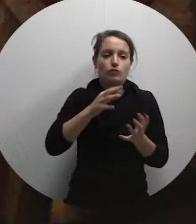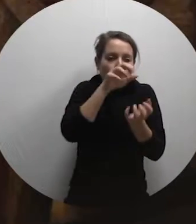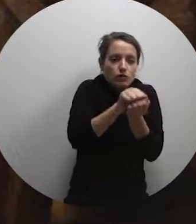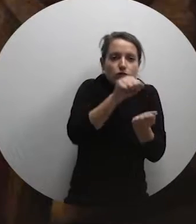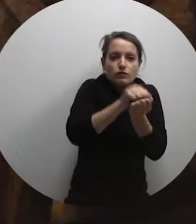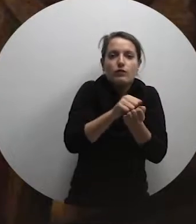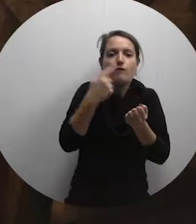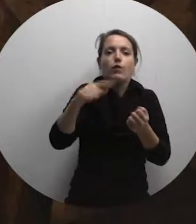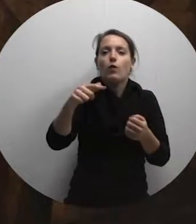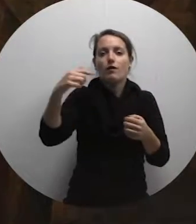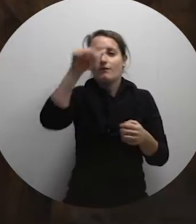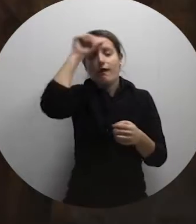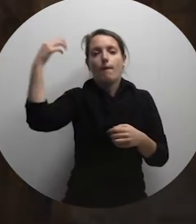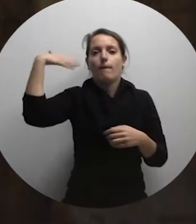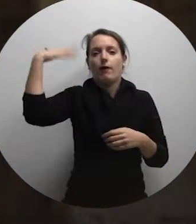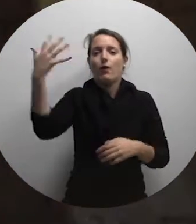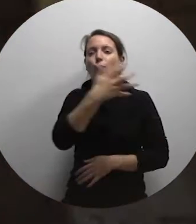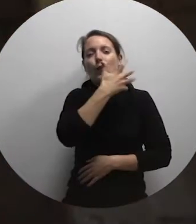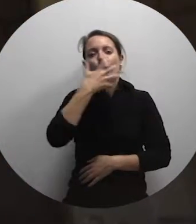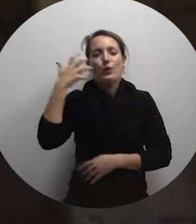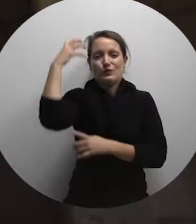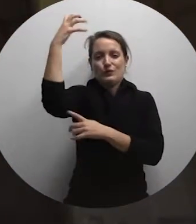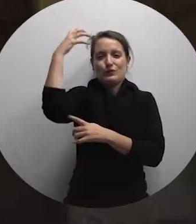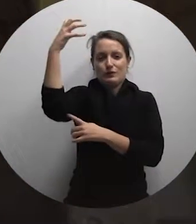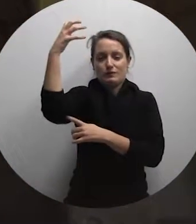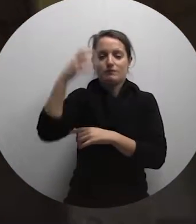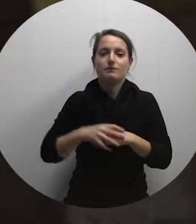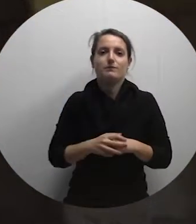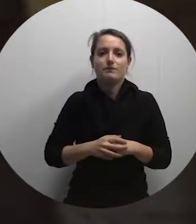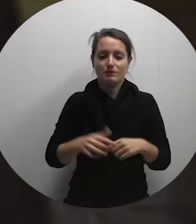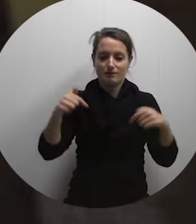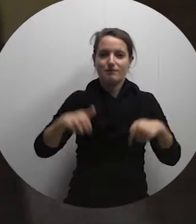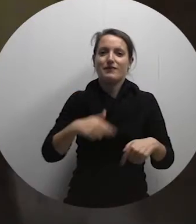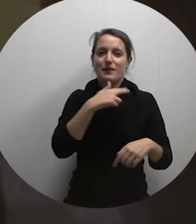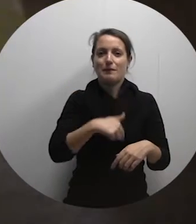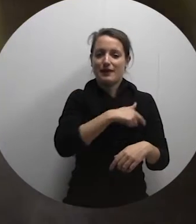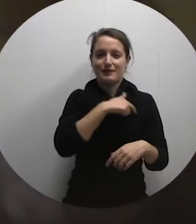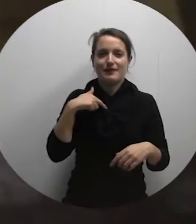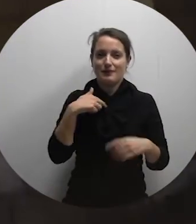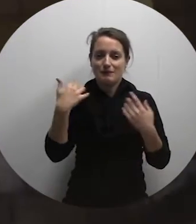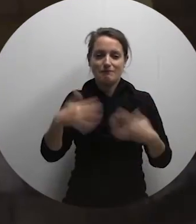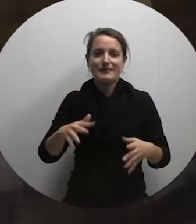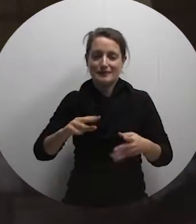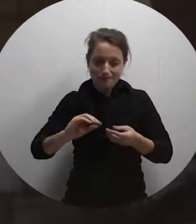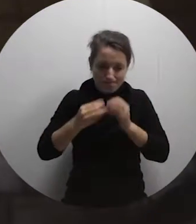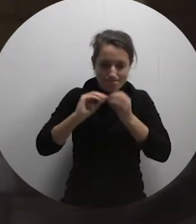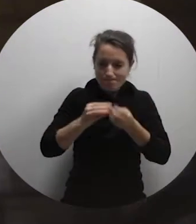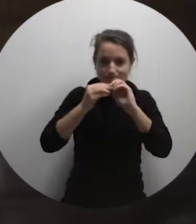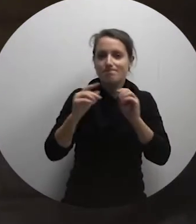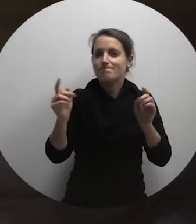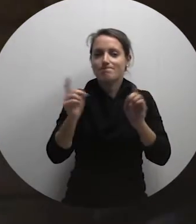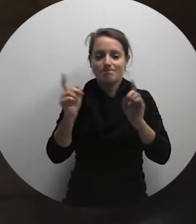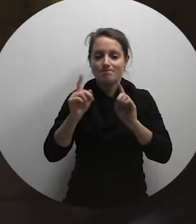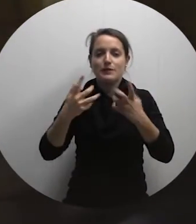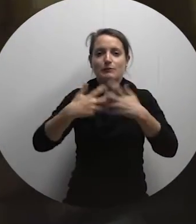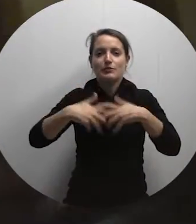periods of drought. A water lifting device known as the Siena was probably introduced to Malta by